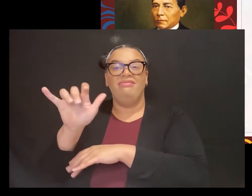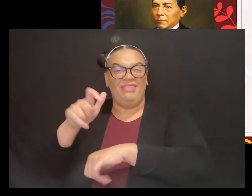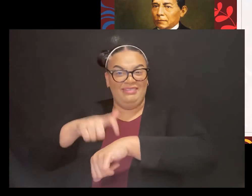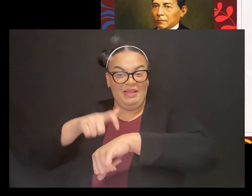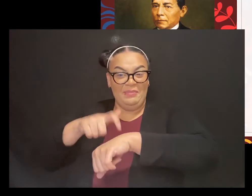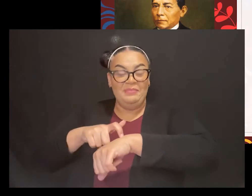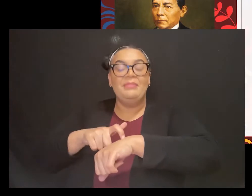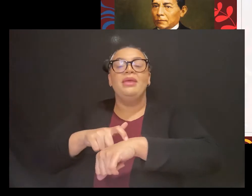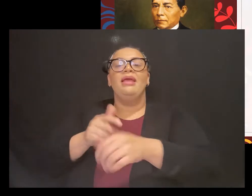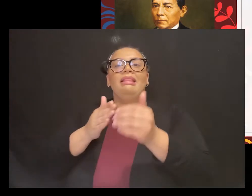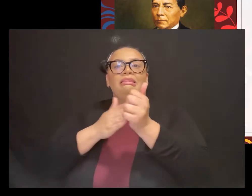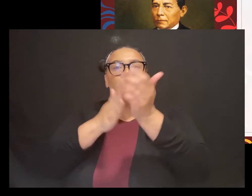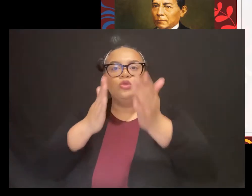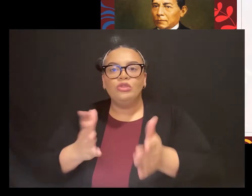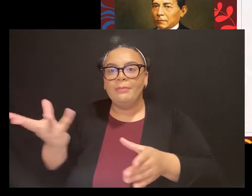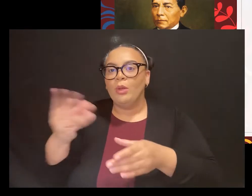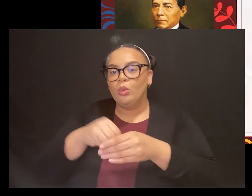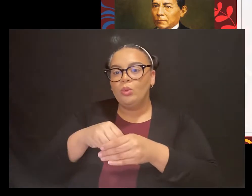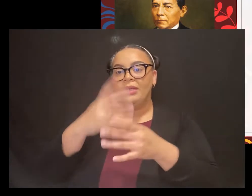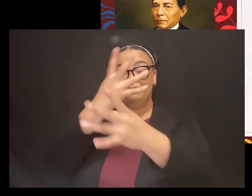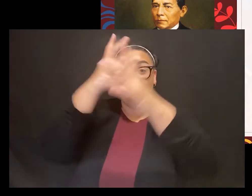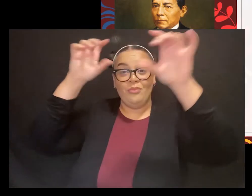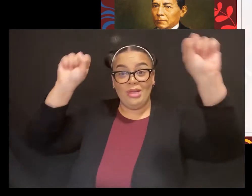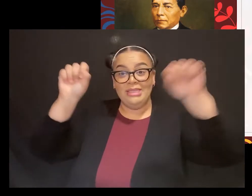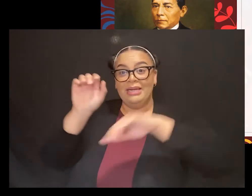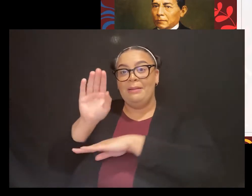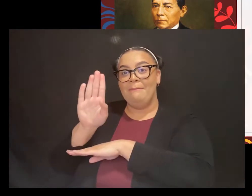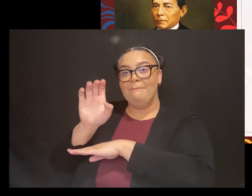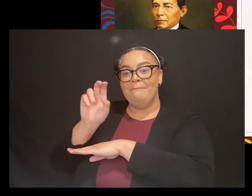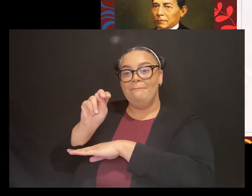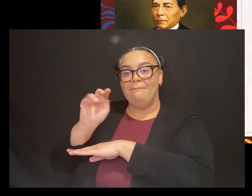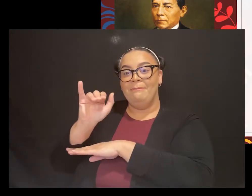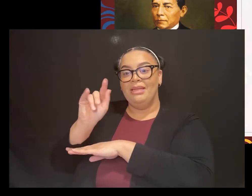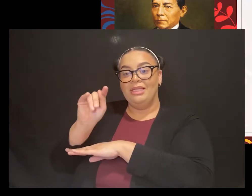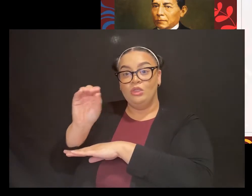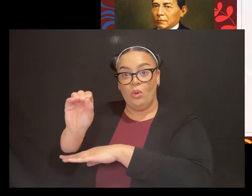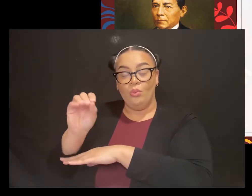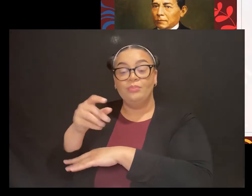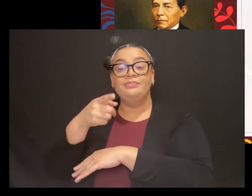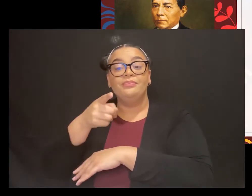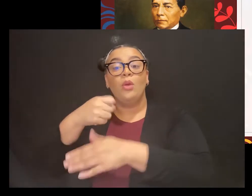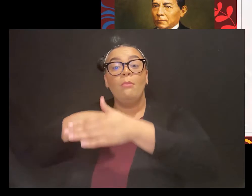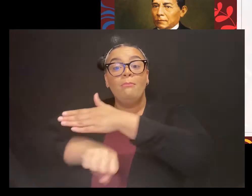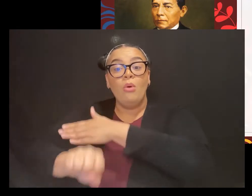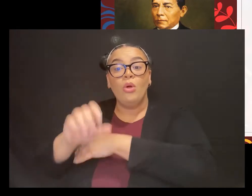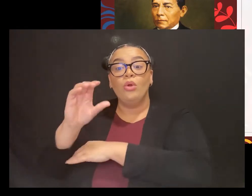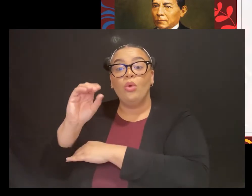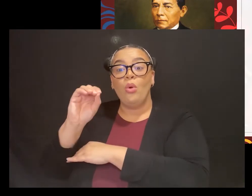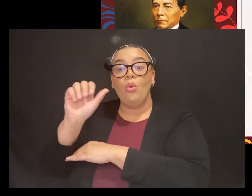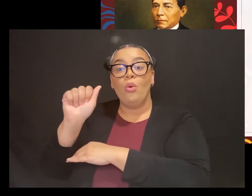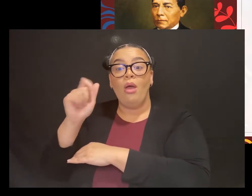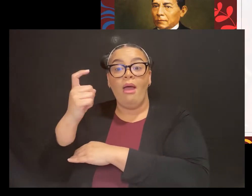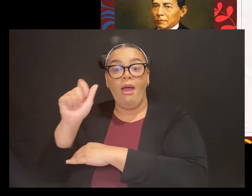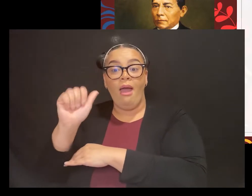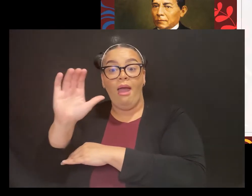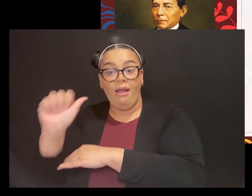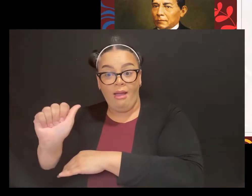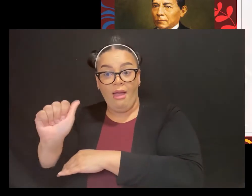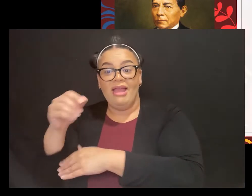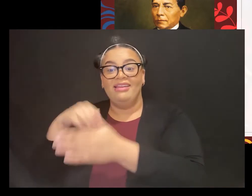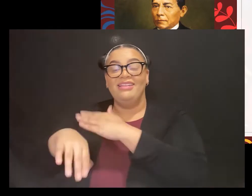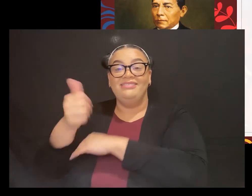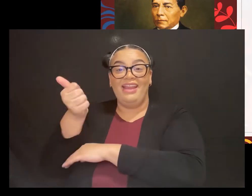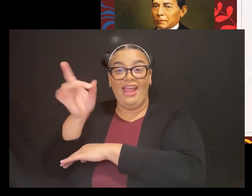He was born in Oaxaca in 1806. He came from very humble beginnings, and he was